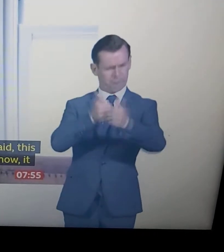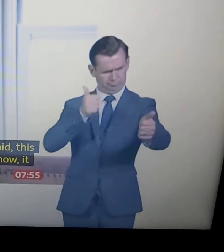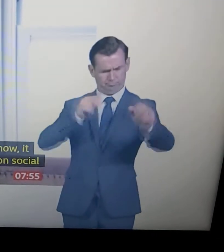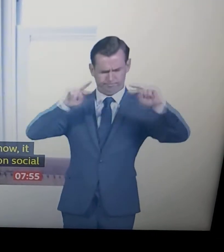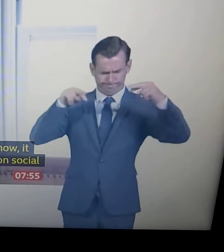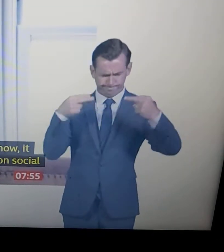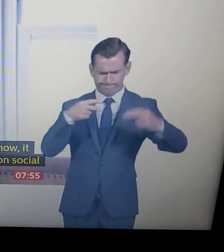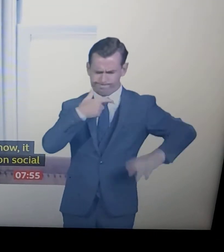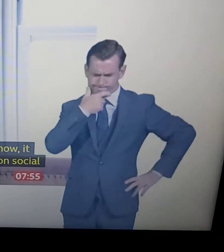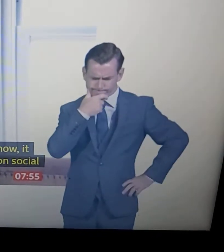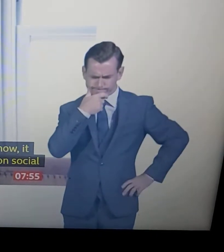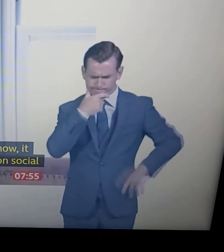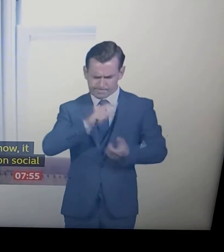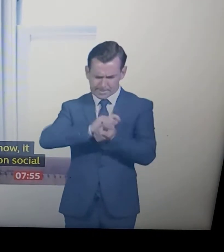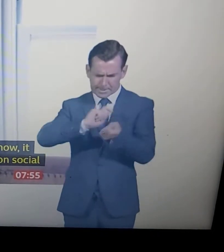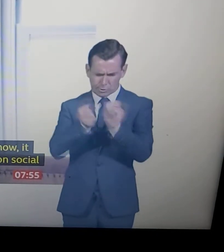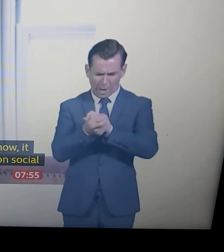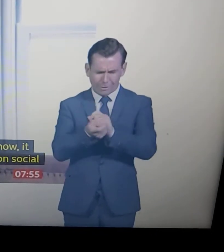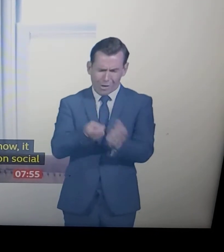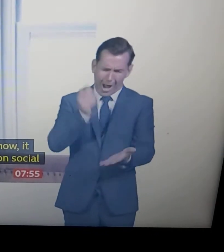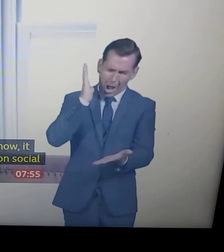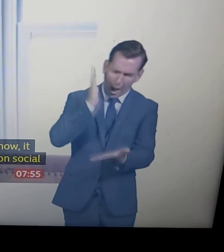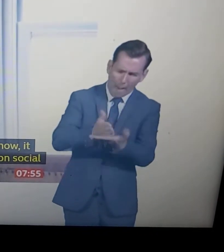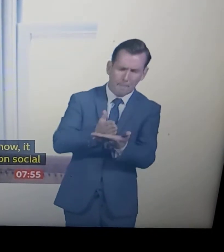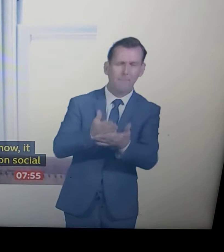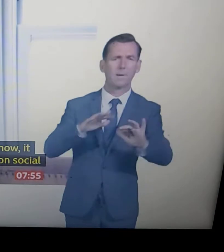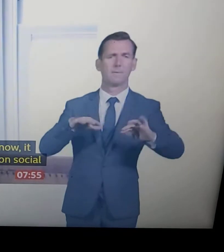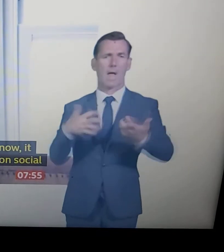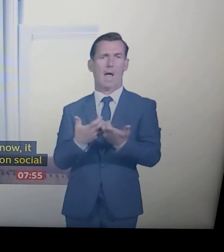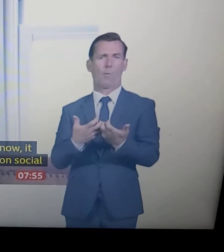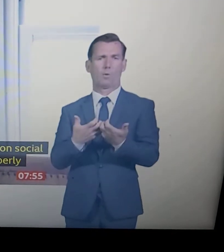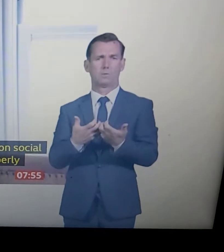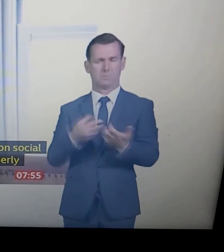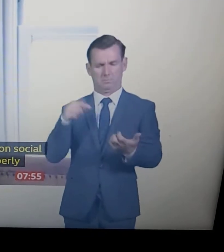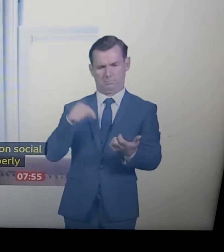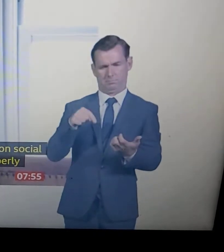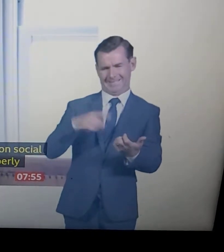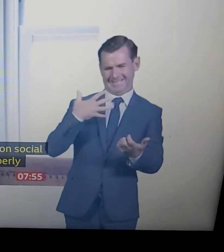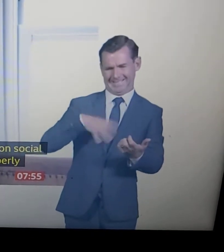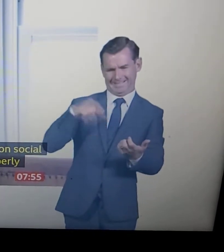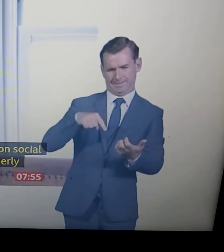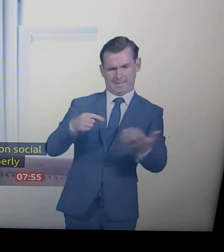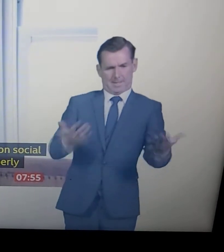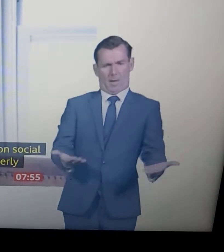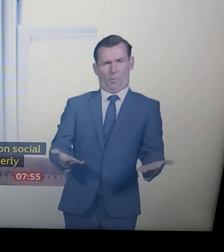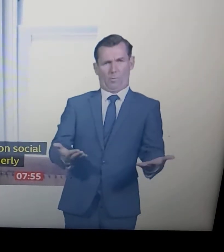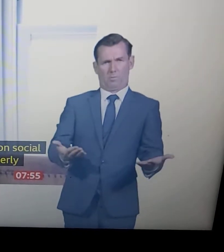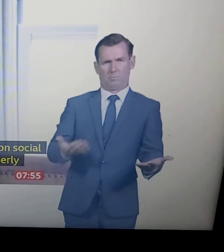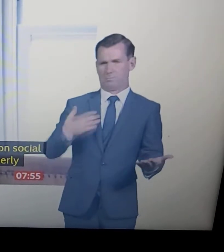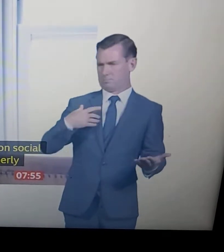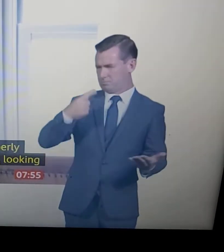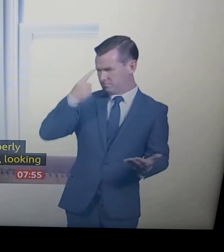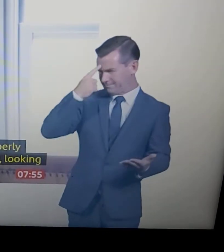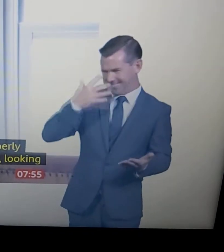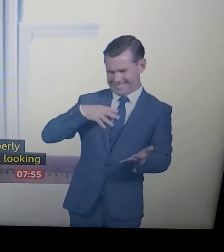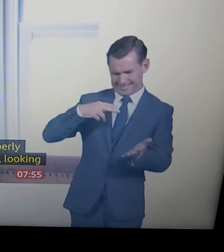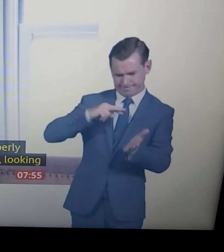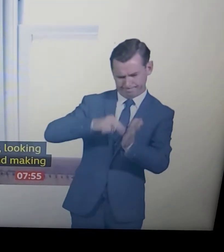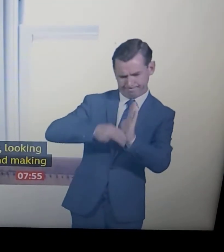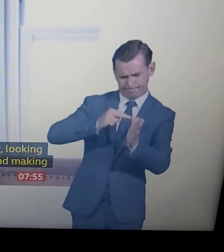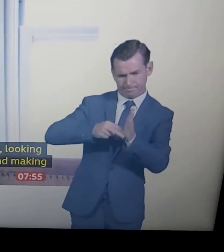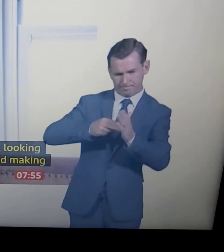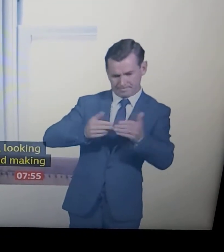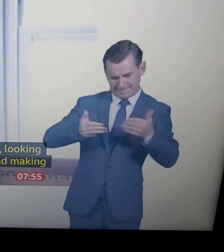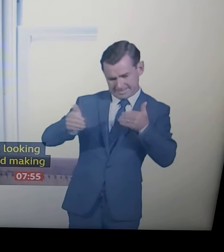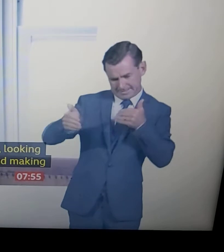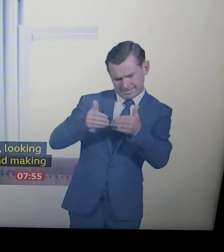sure that action is created now. But there's platforms and programs put in for the long term. There's